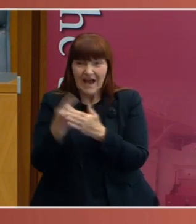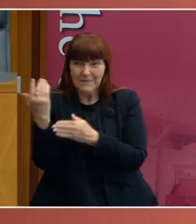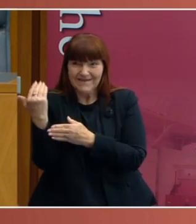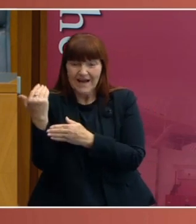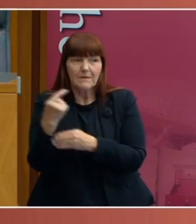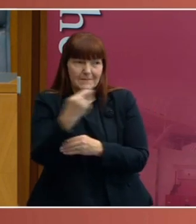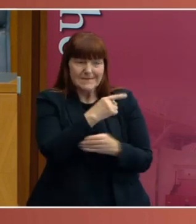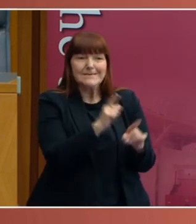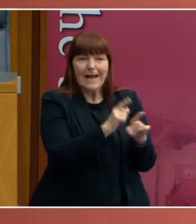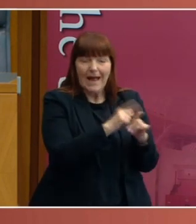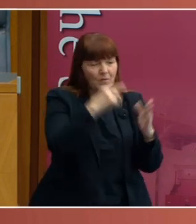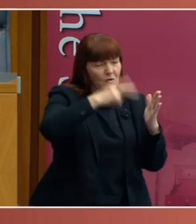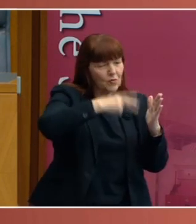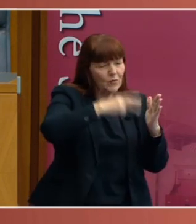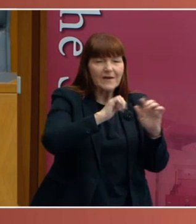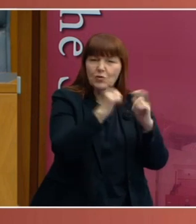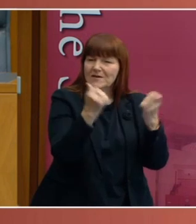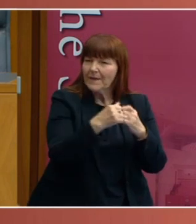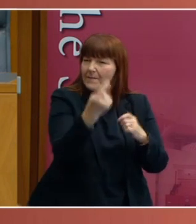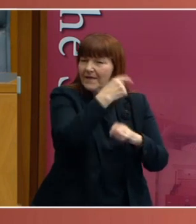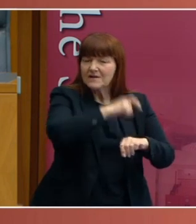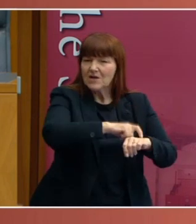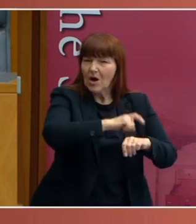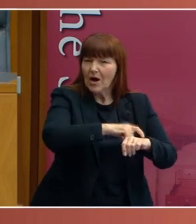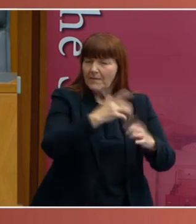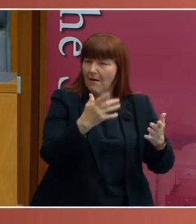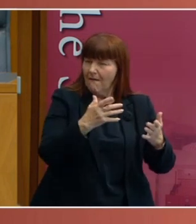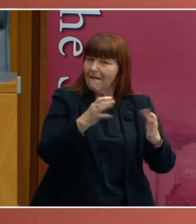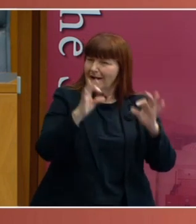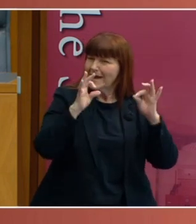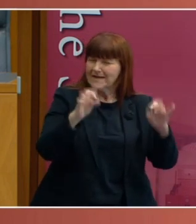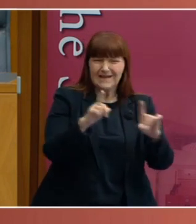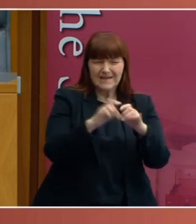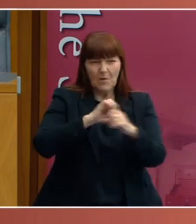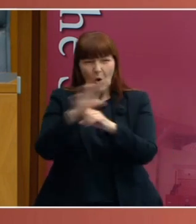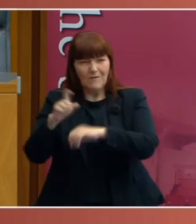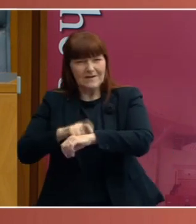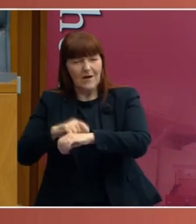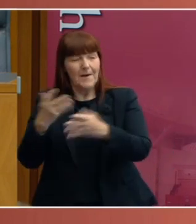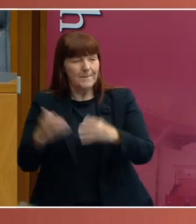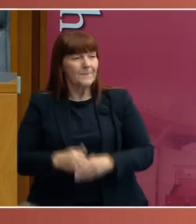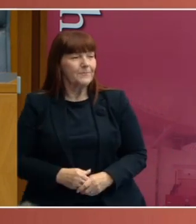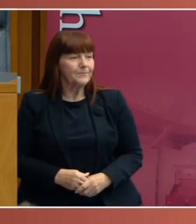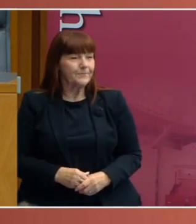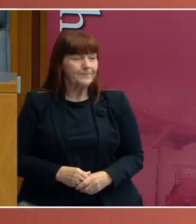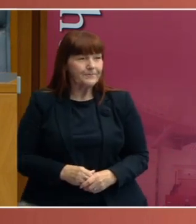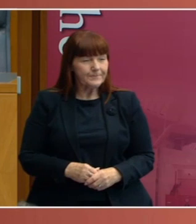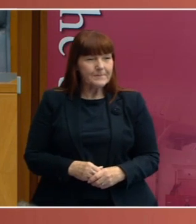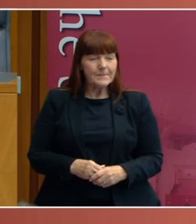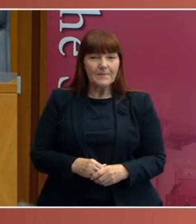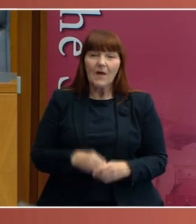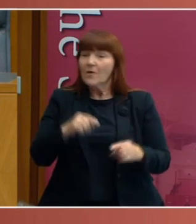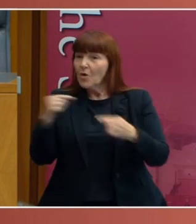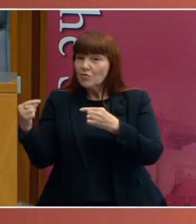newspapers and entries of the time, how we all reverted to doing exactly the same things. But despite all the